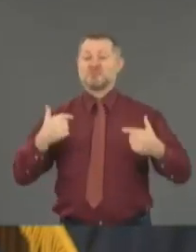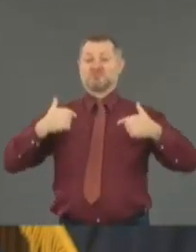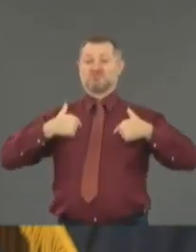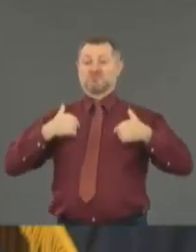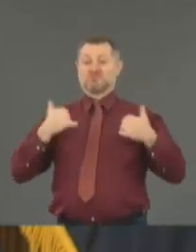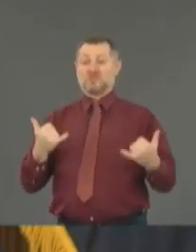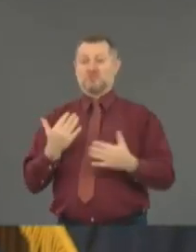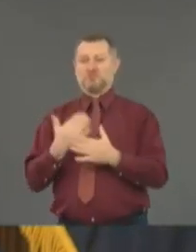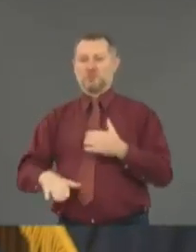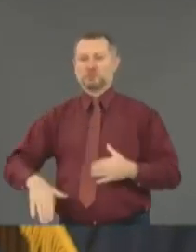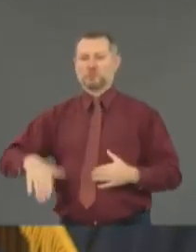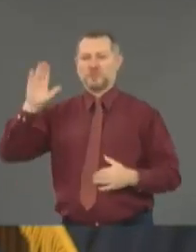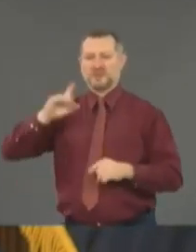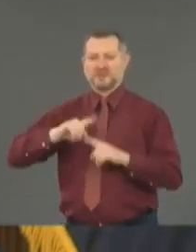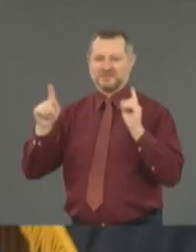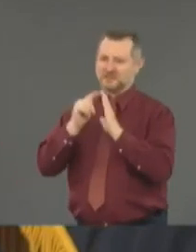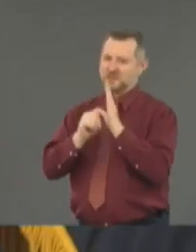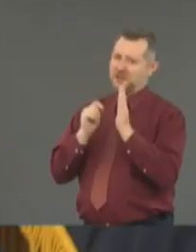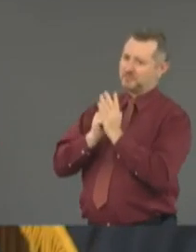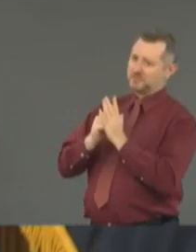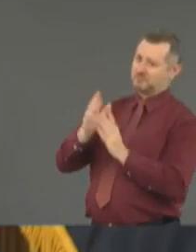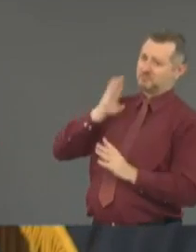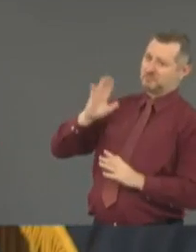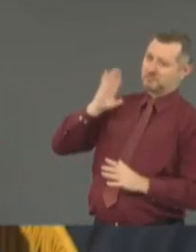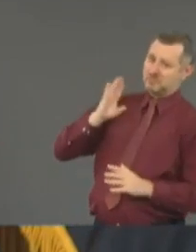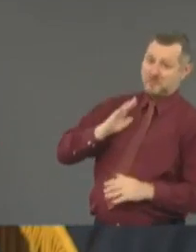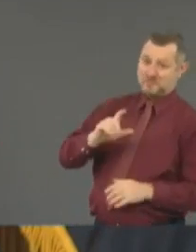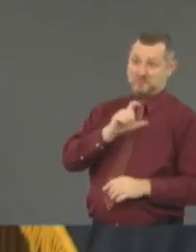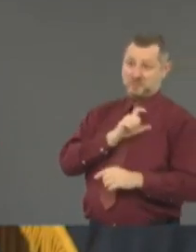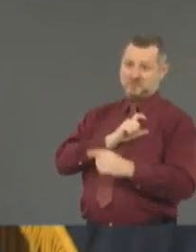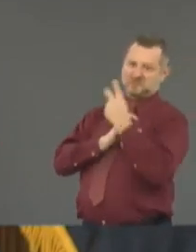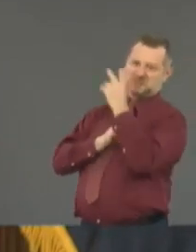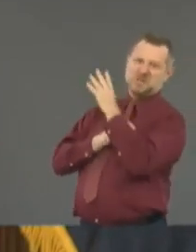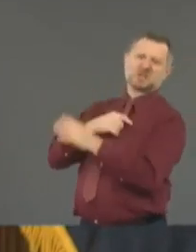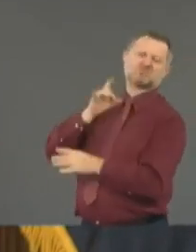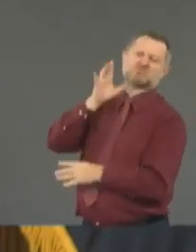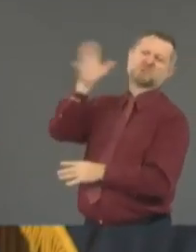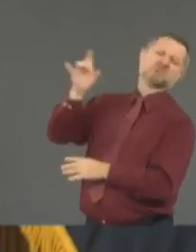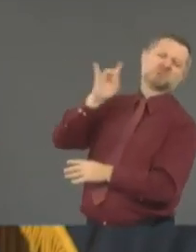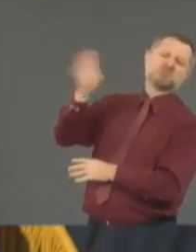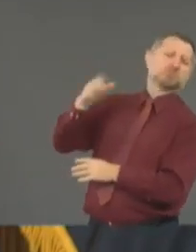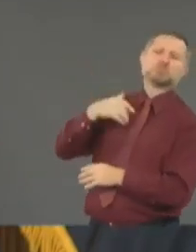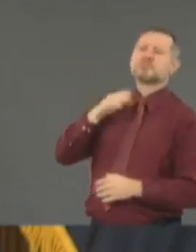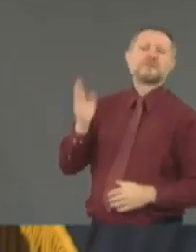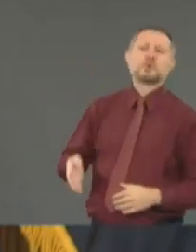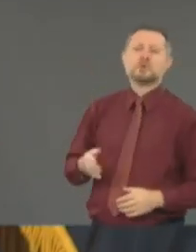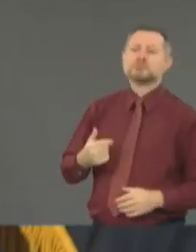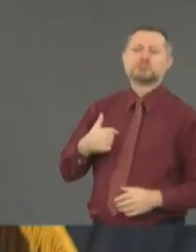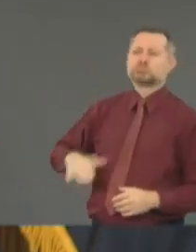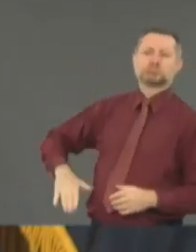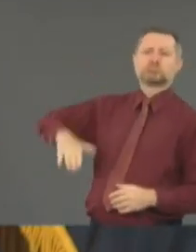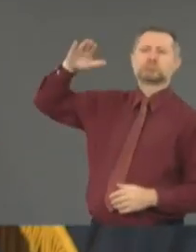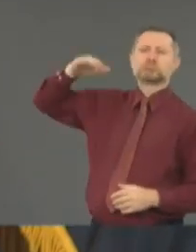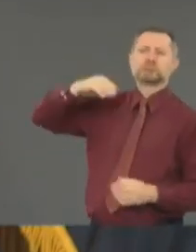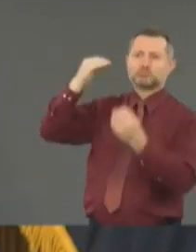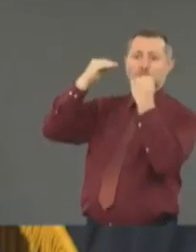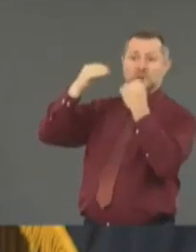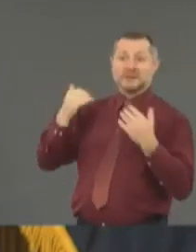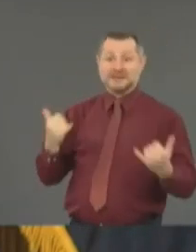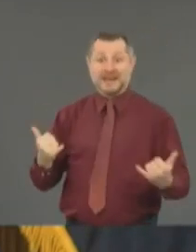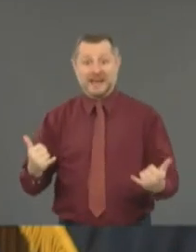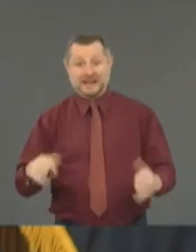but a police officer, you wouldn't dare disrespect a police officer. But this is at a level that is just